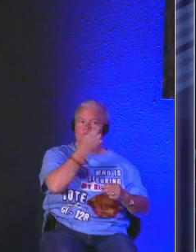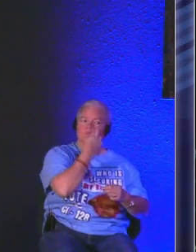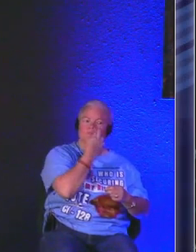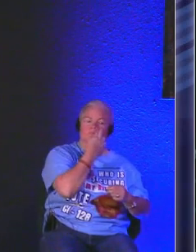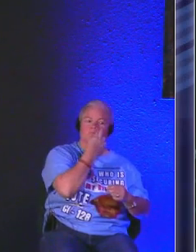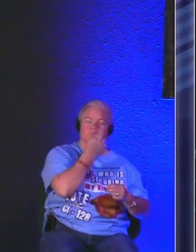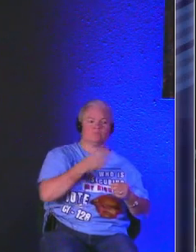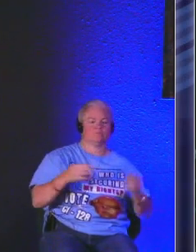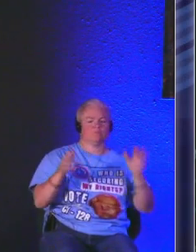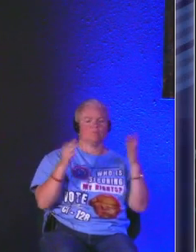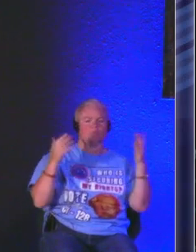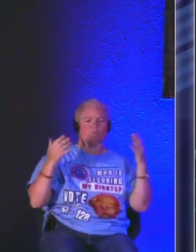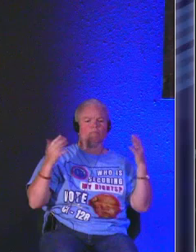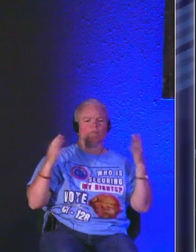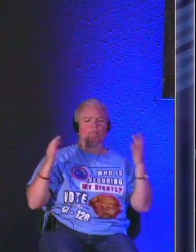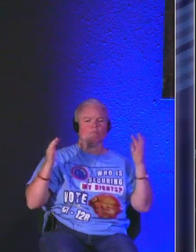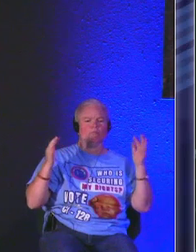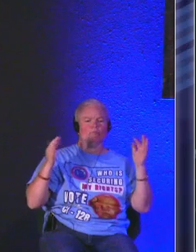have a hand for that